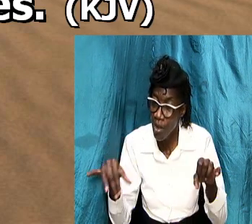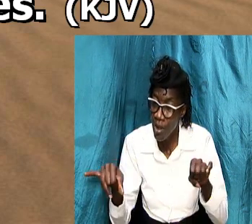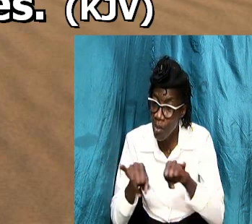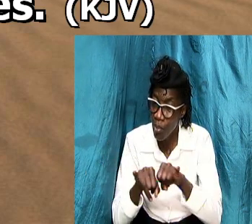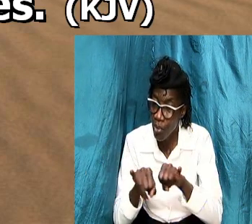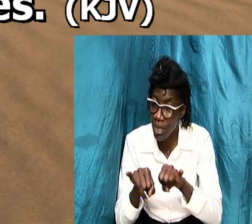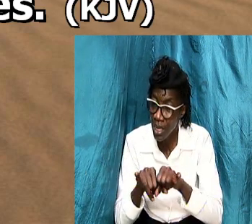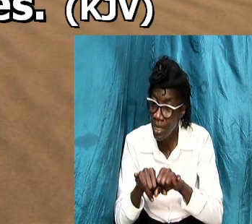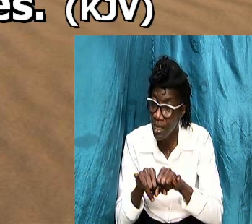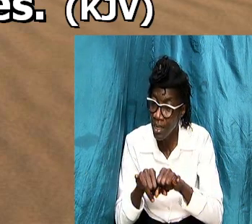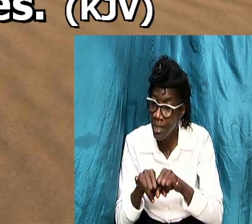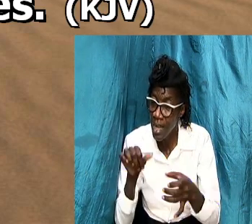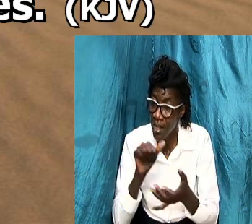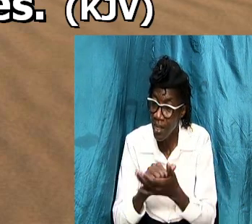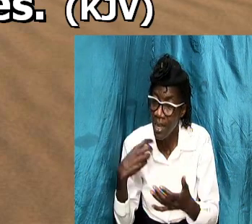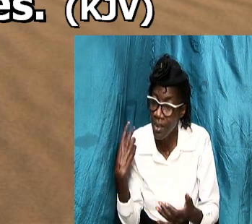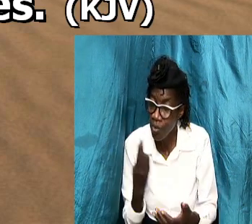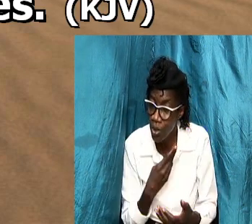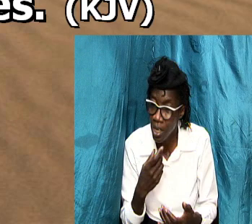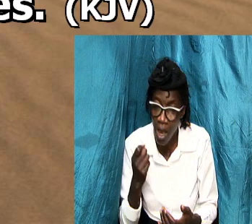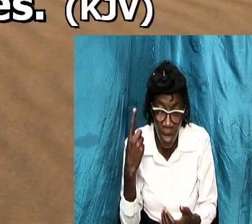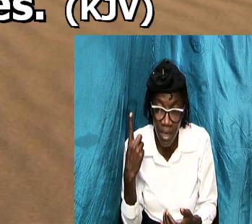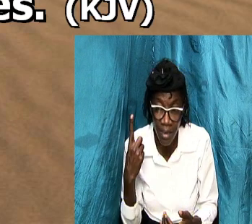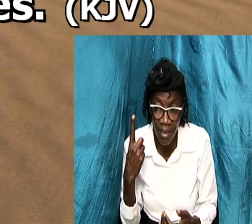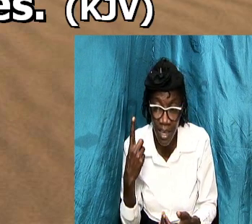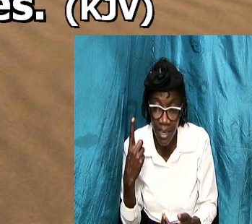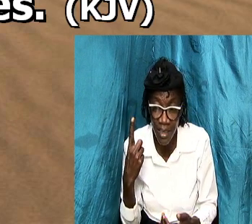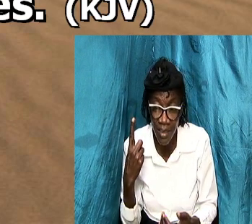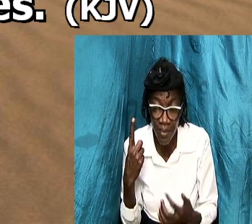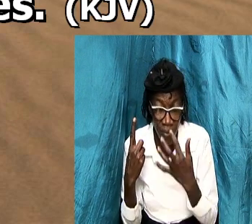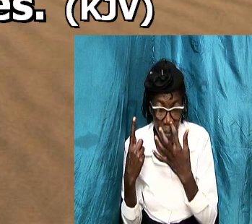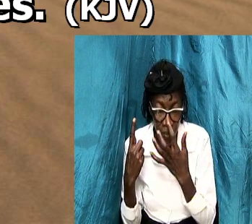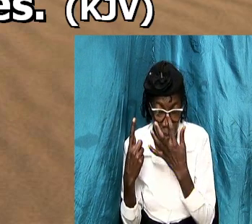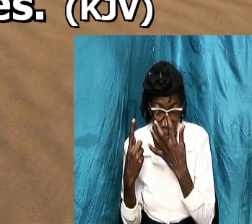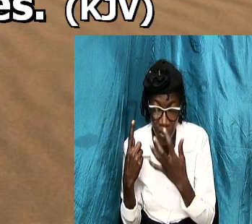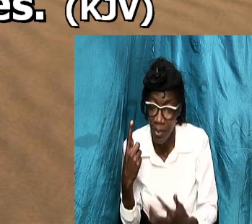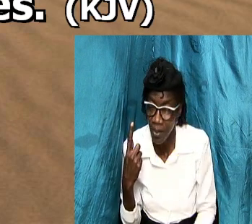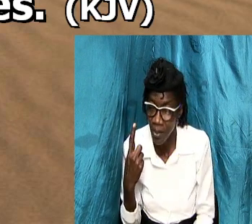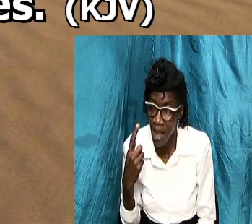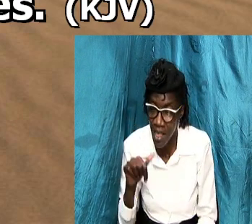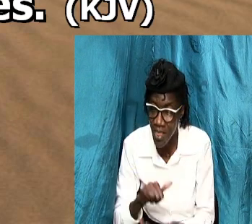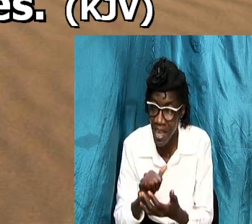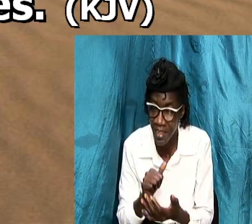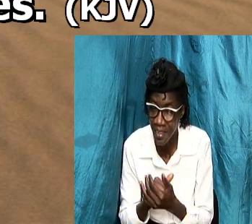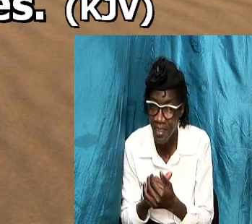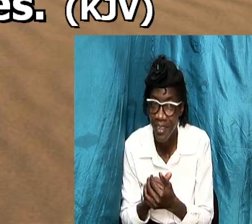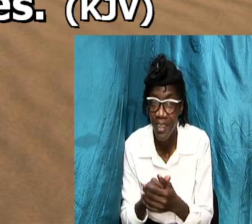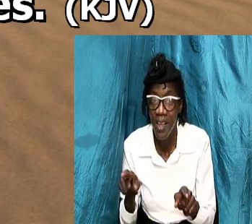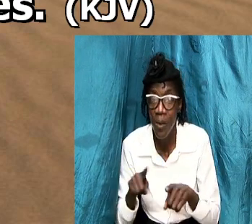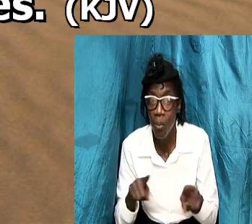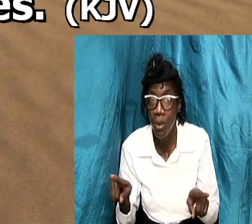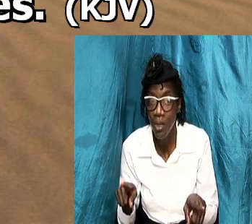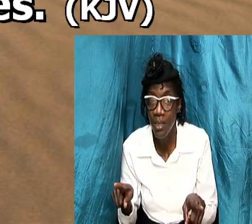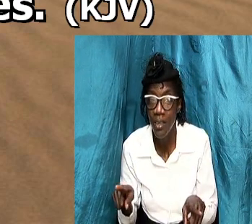important that we grasp and that we understand that but